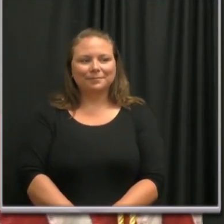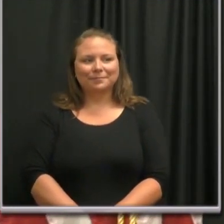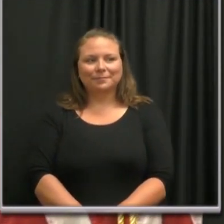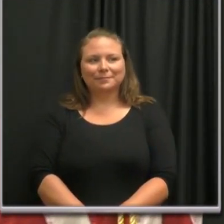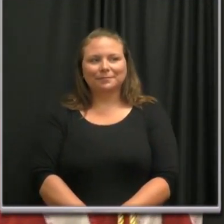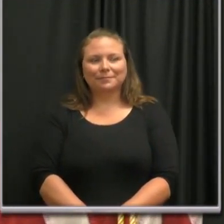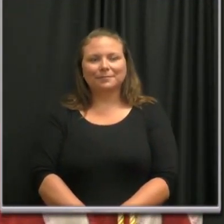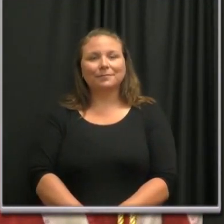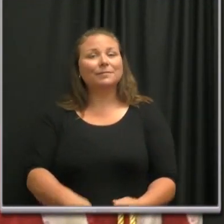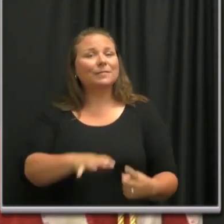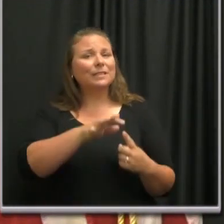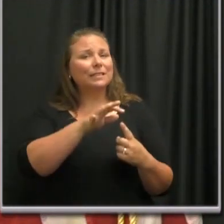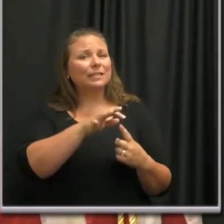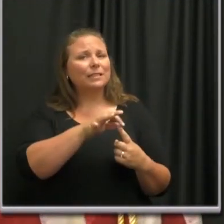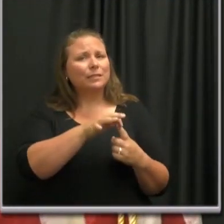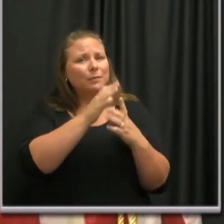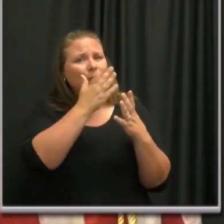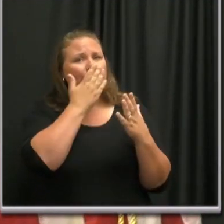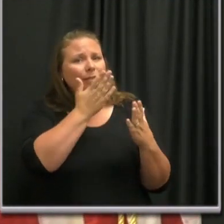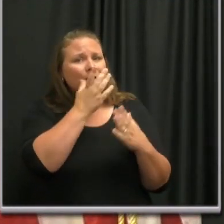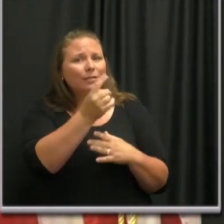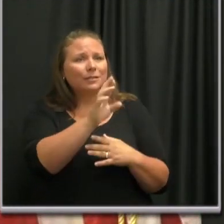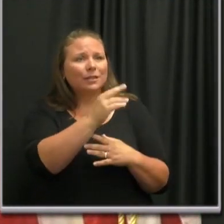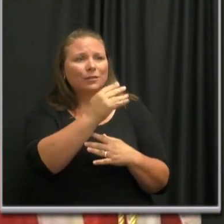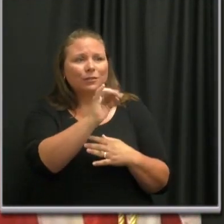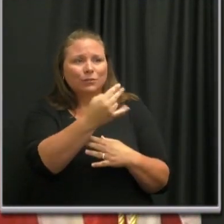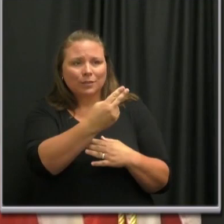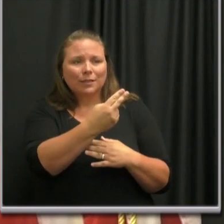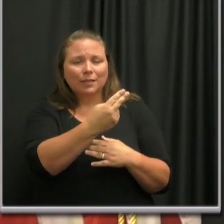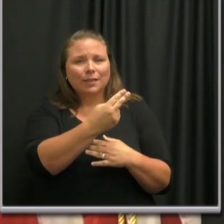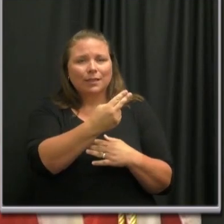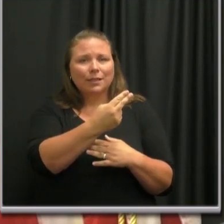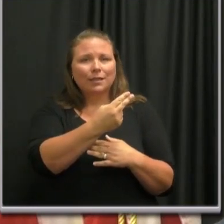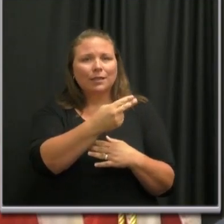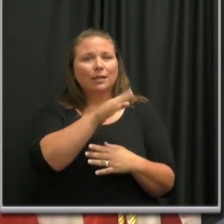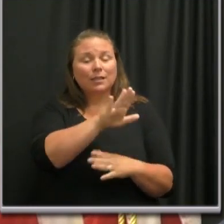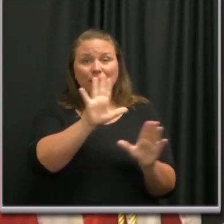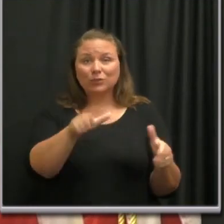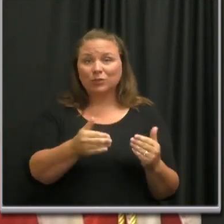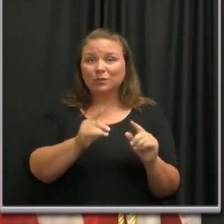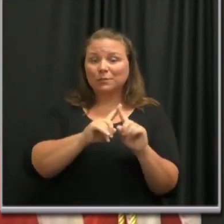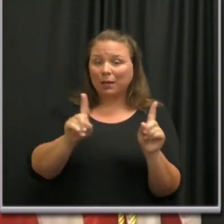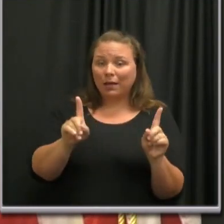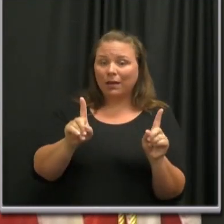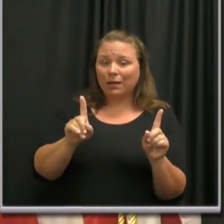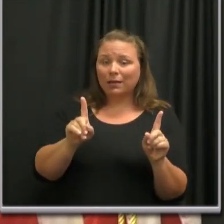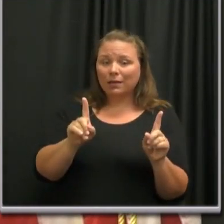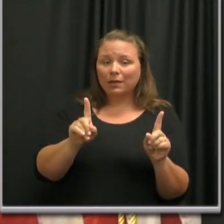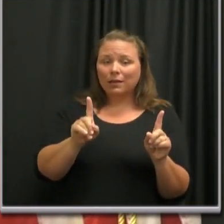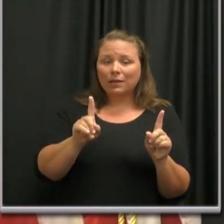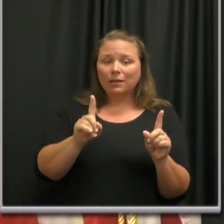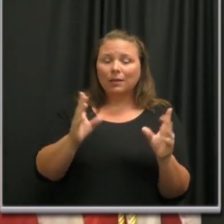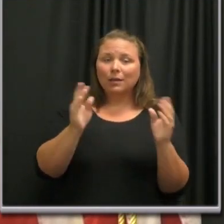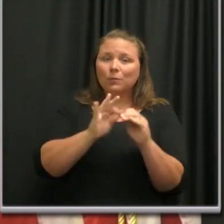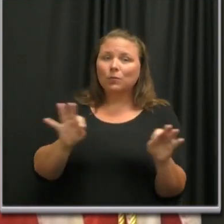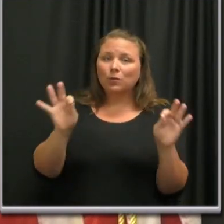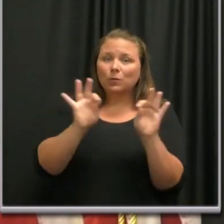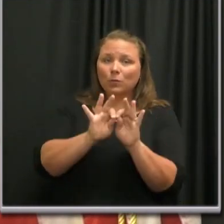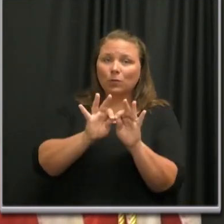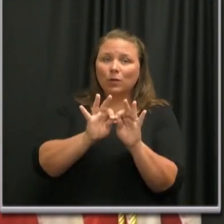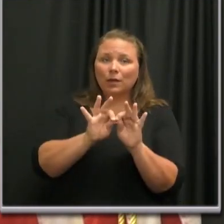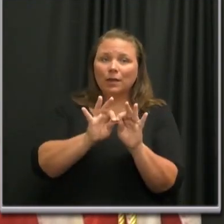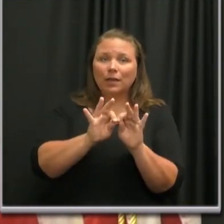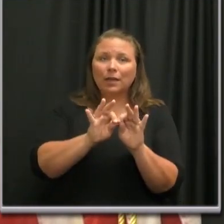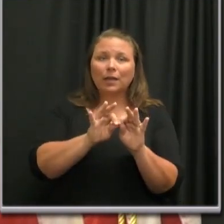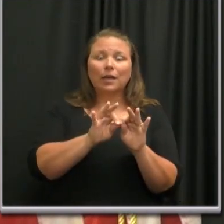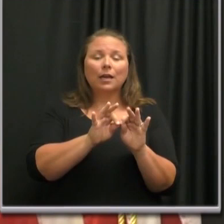Special thanks to Dr. Hildreth for his introduction. But more importantly, I think on behalf